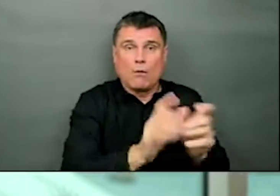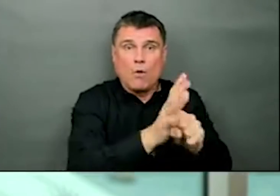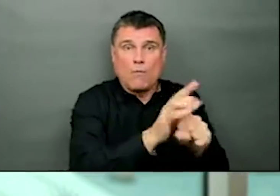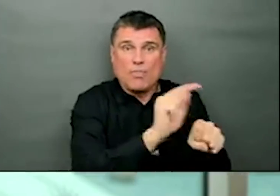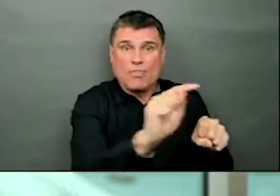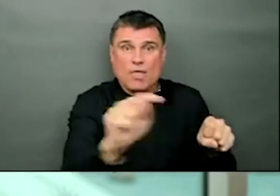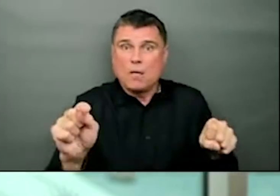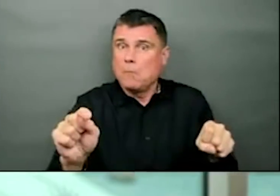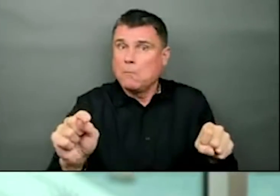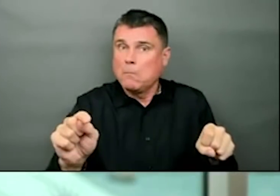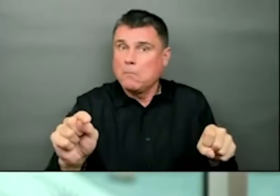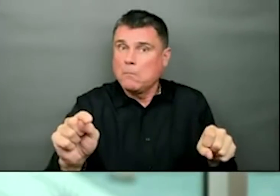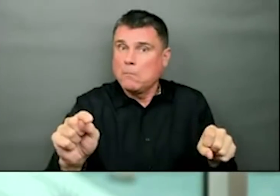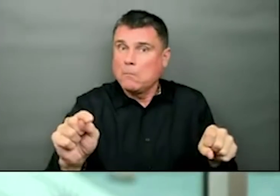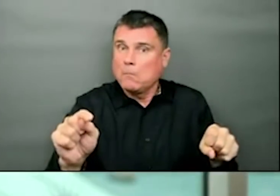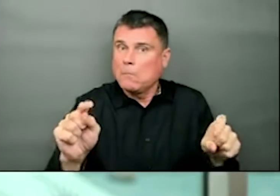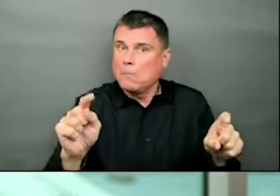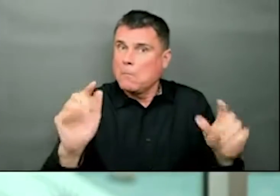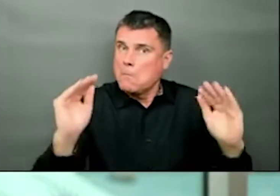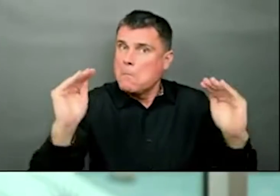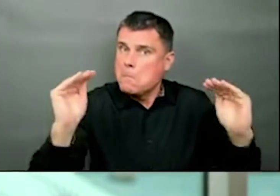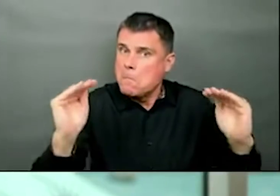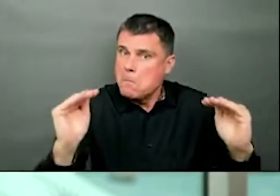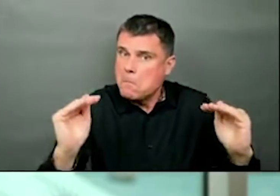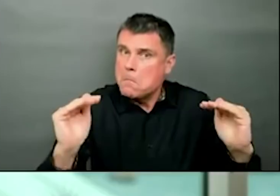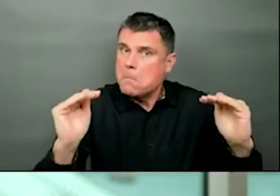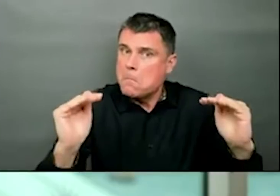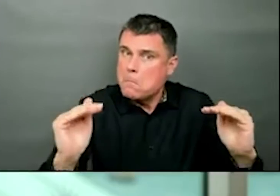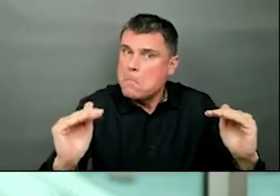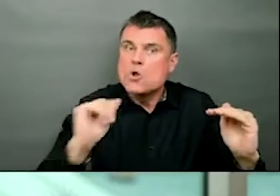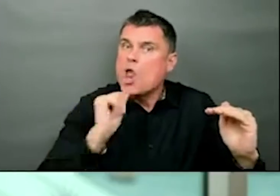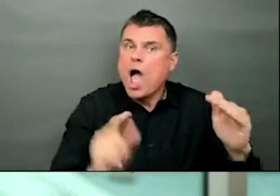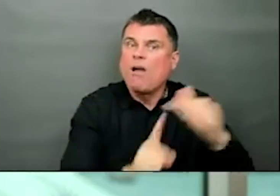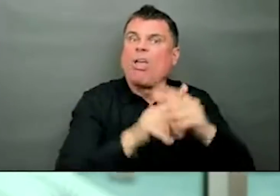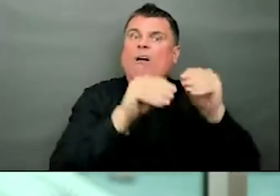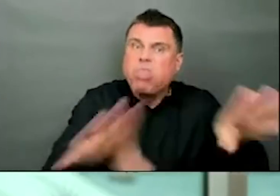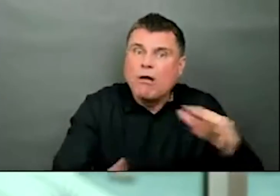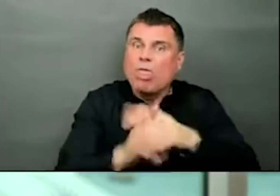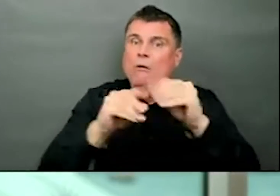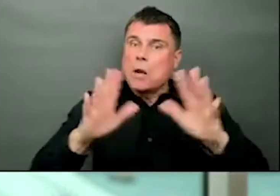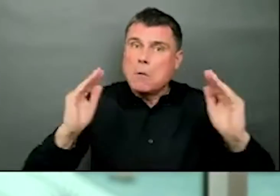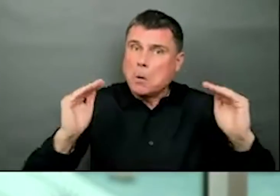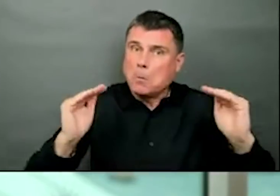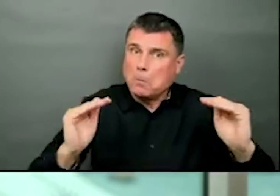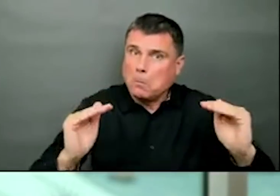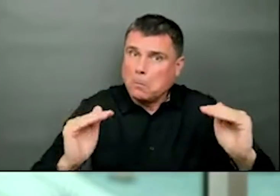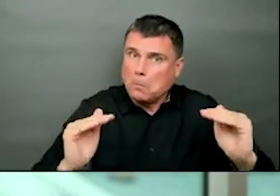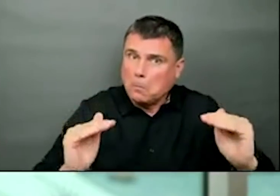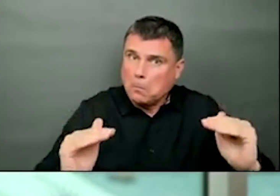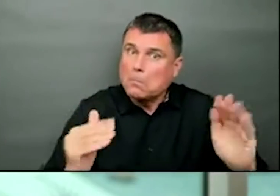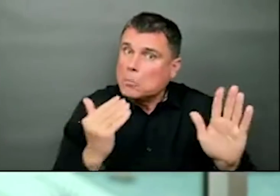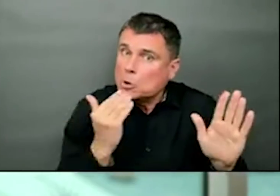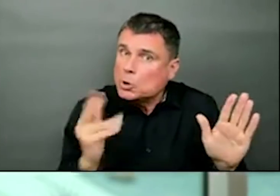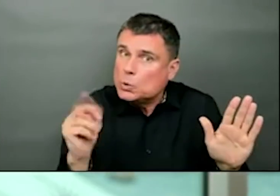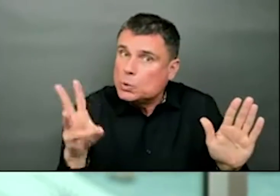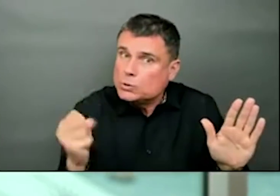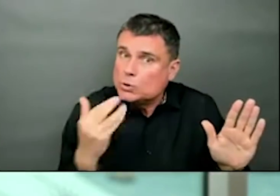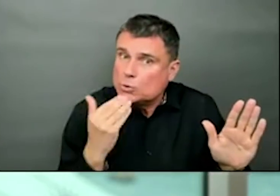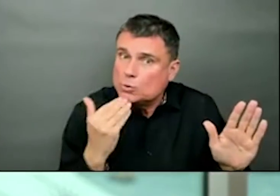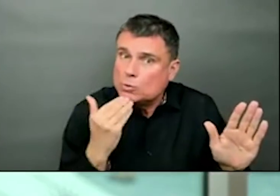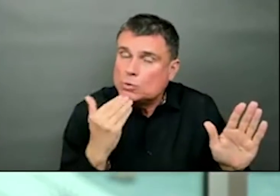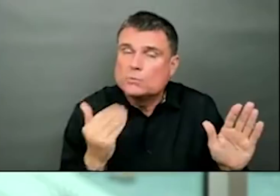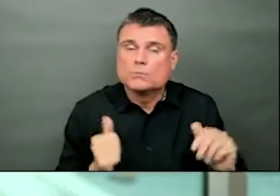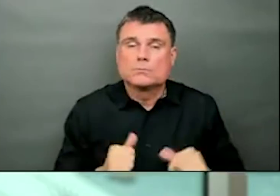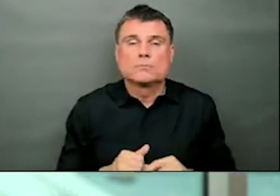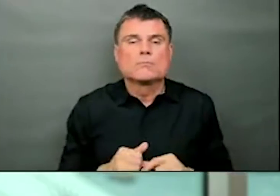stable and are not seeing new cases. This is extraordinarily good news. I want to again pay tribute to